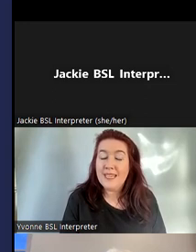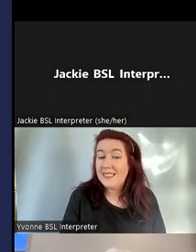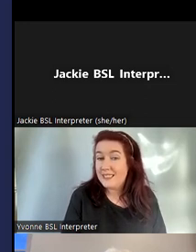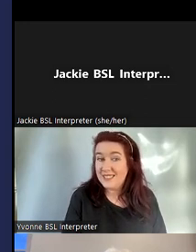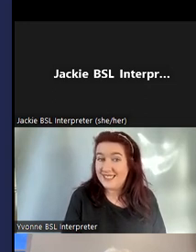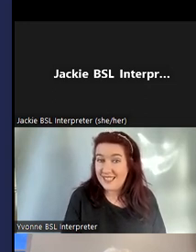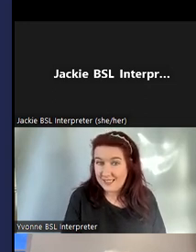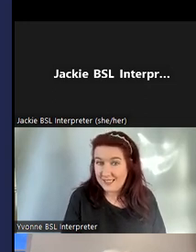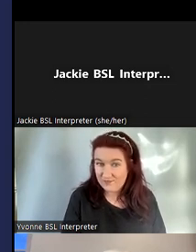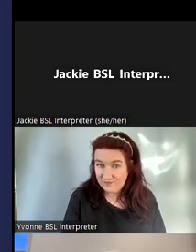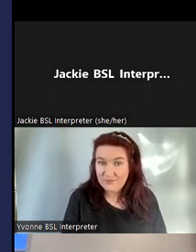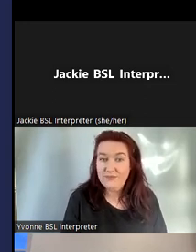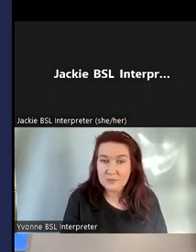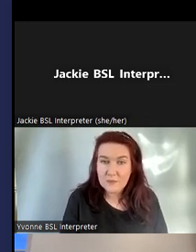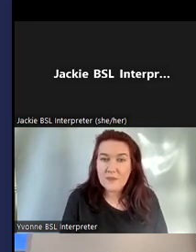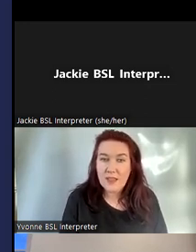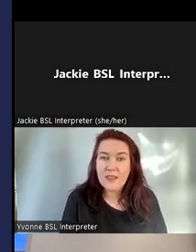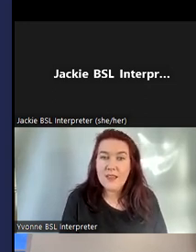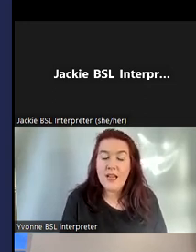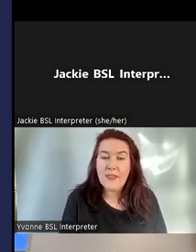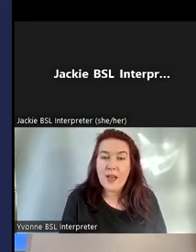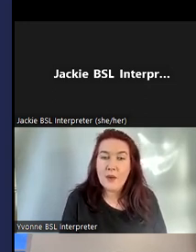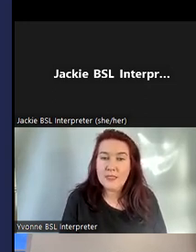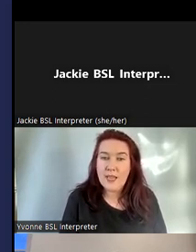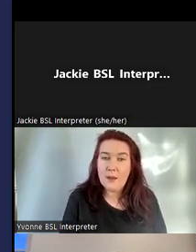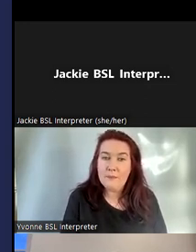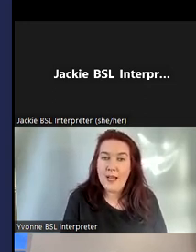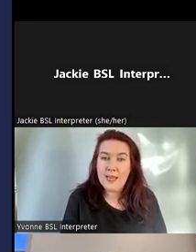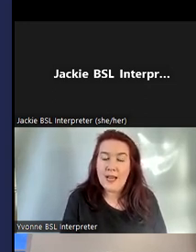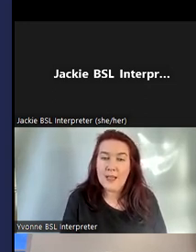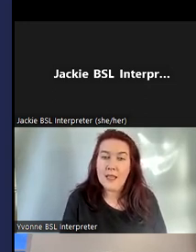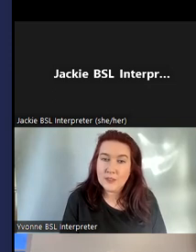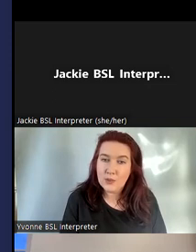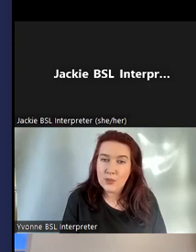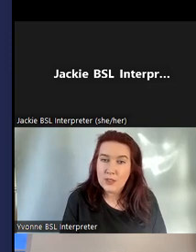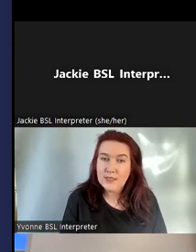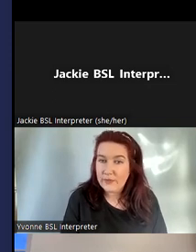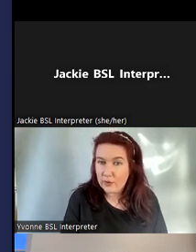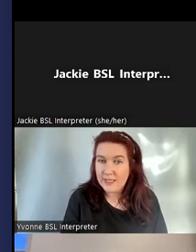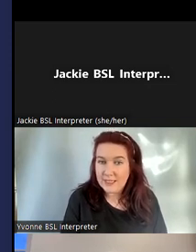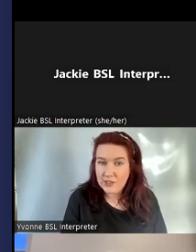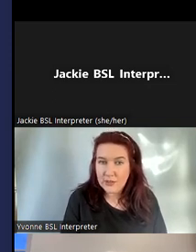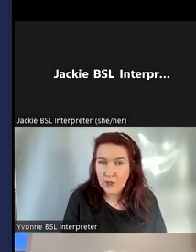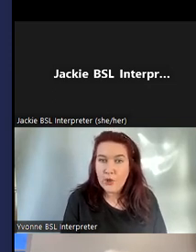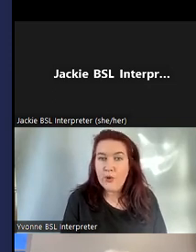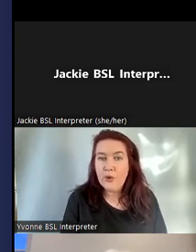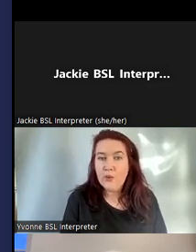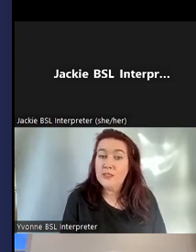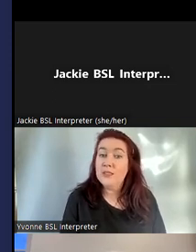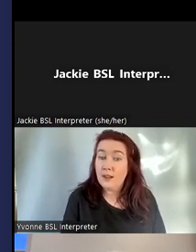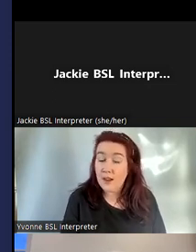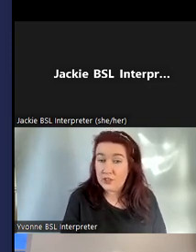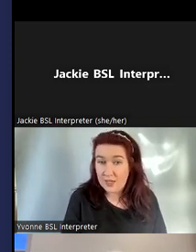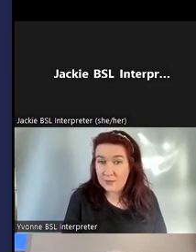from 1876 and that was set up by a Glasgow Deaf organisation who